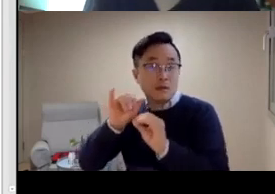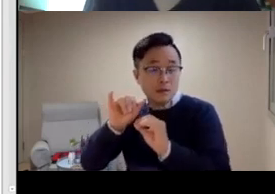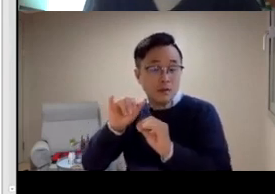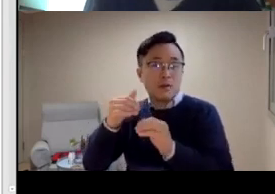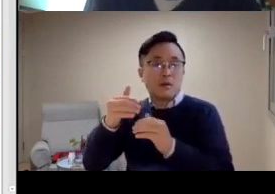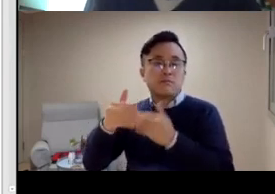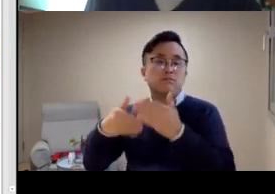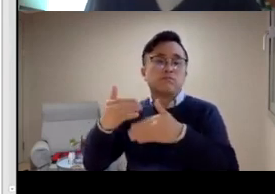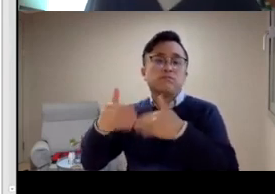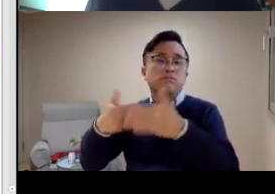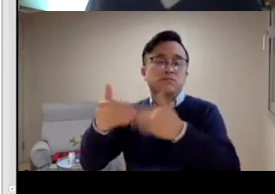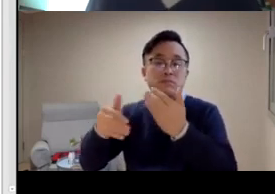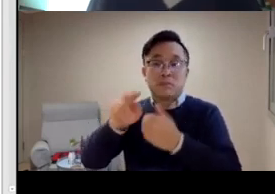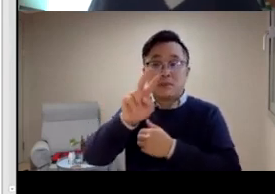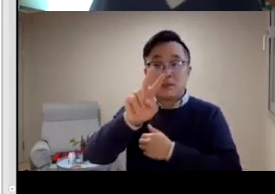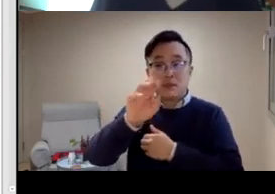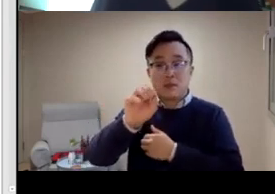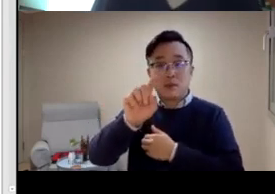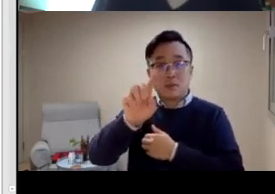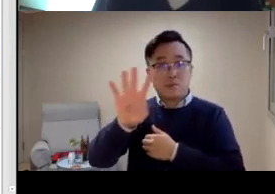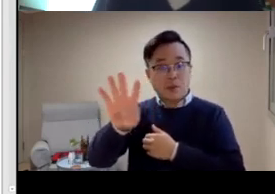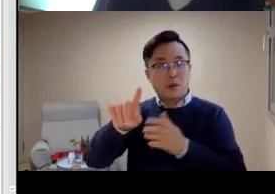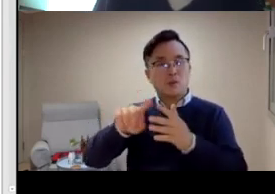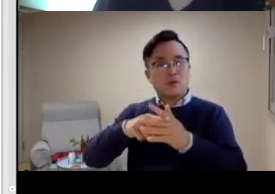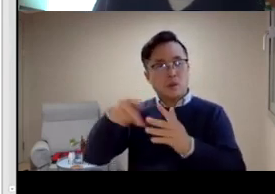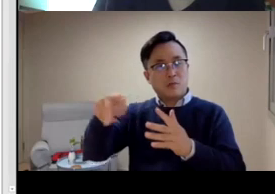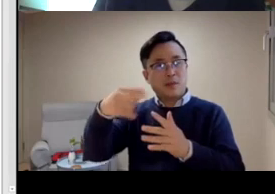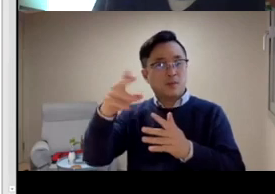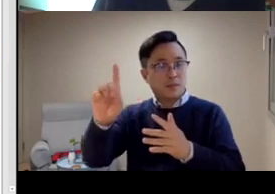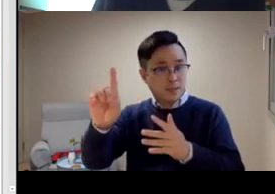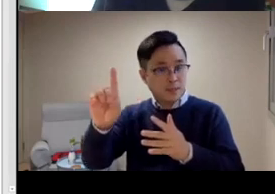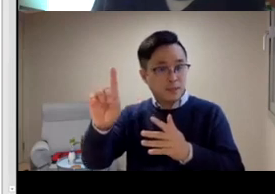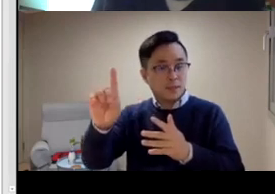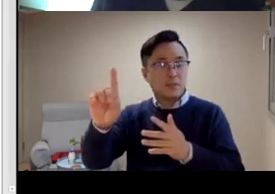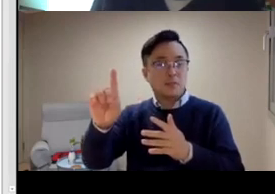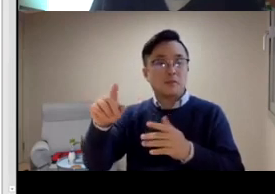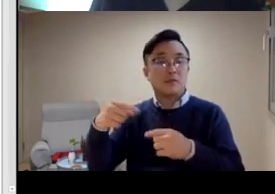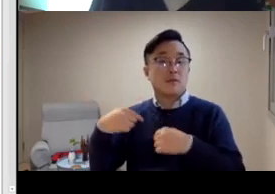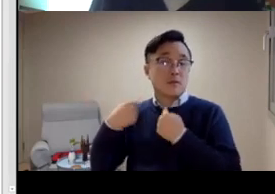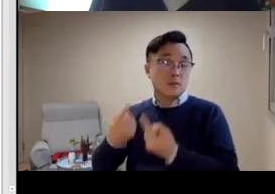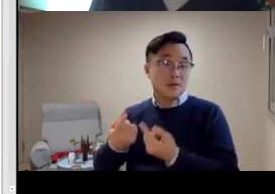my MA in 2008. then I went to SIL, the Summer Institute of Linguistics in America.